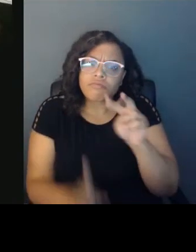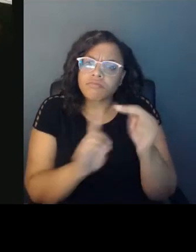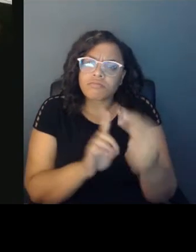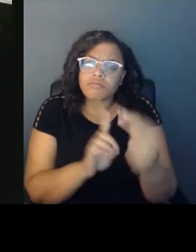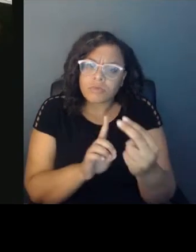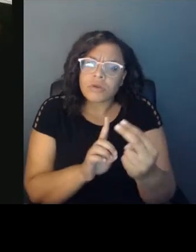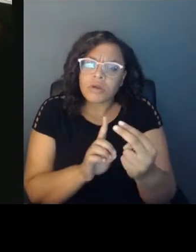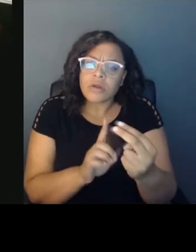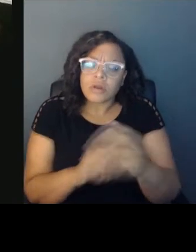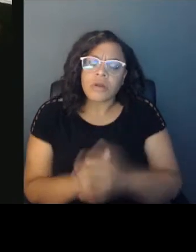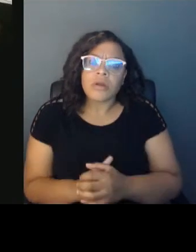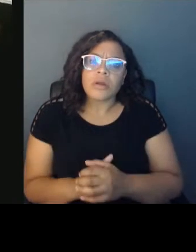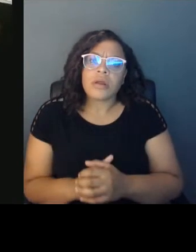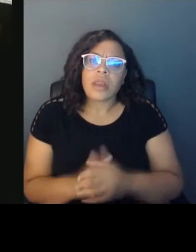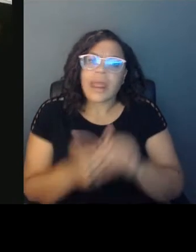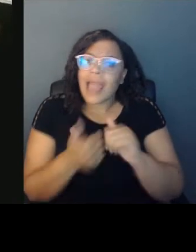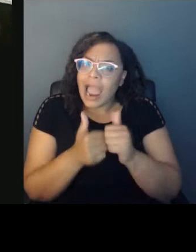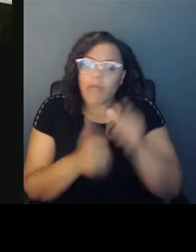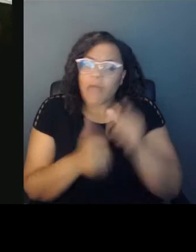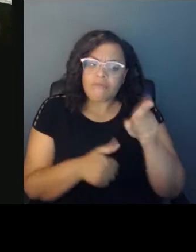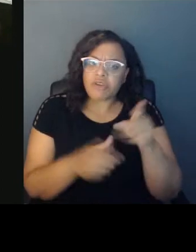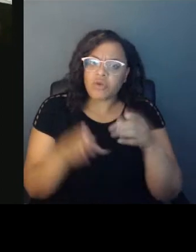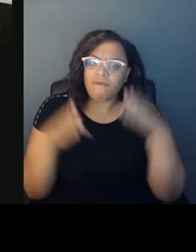stayed focused and energized?